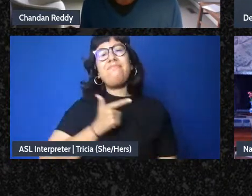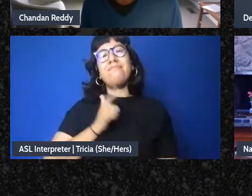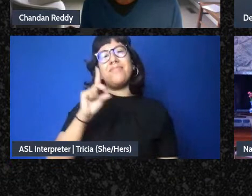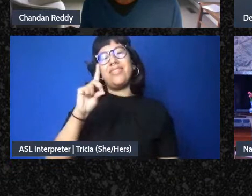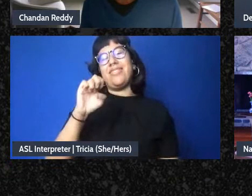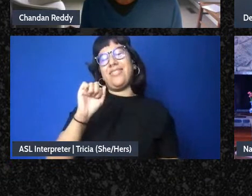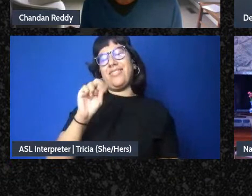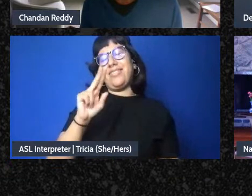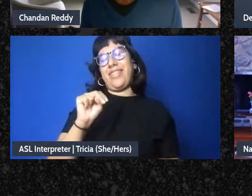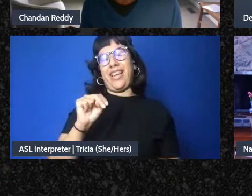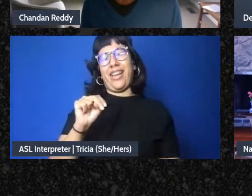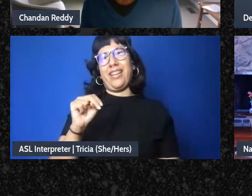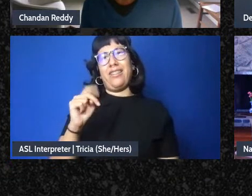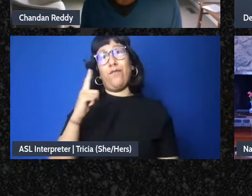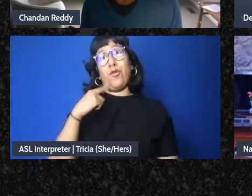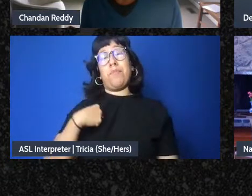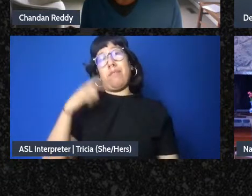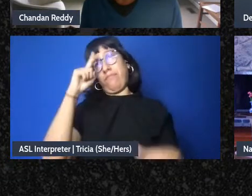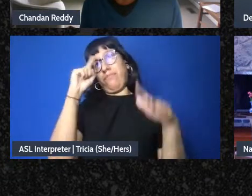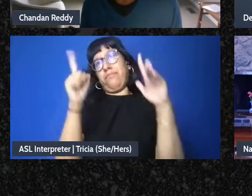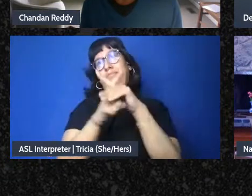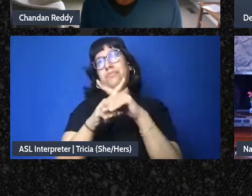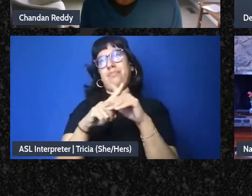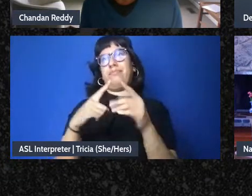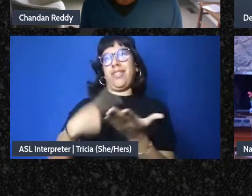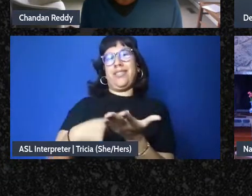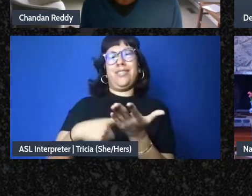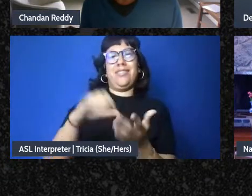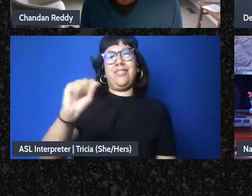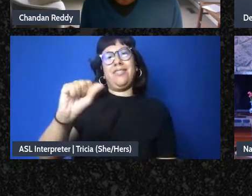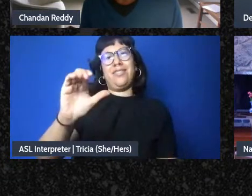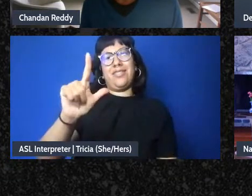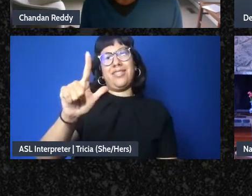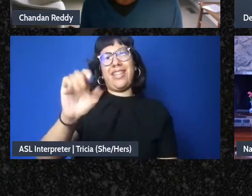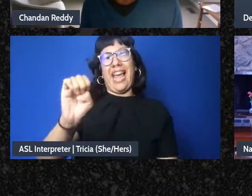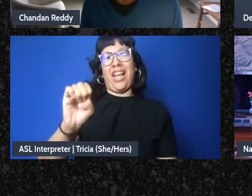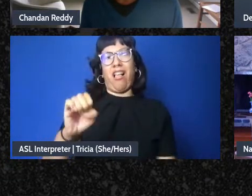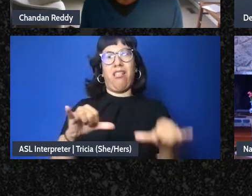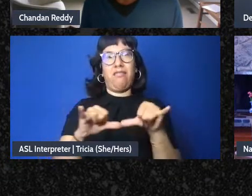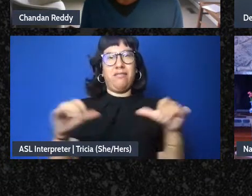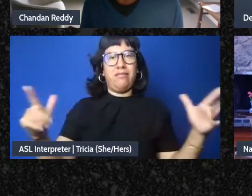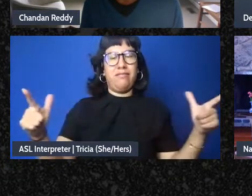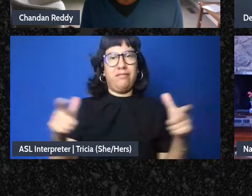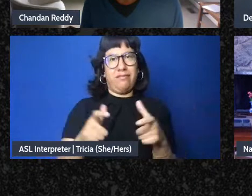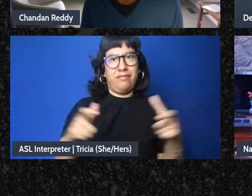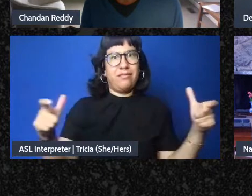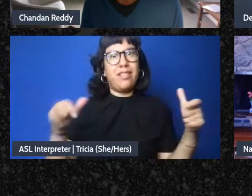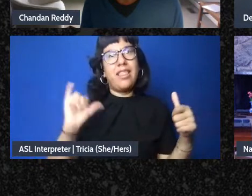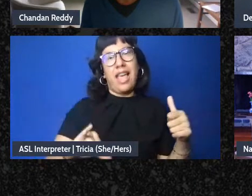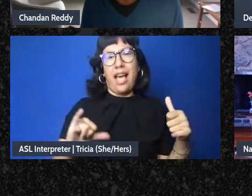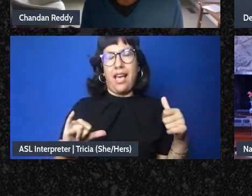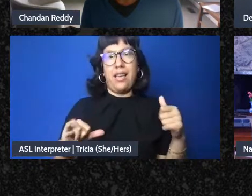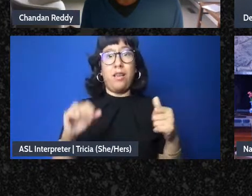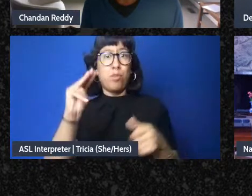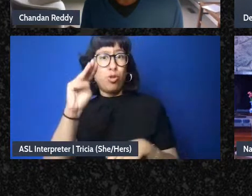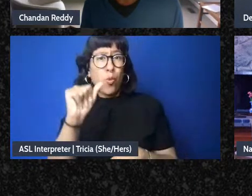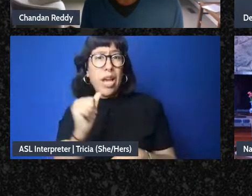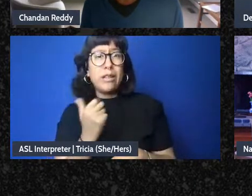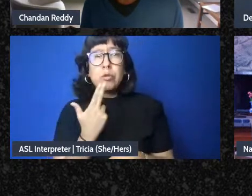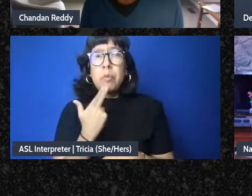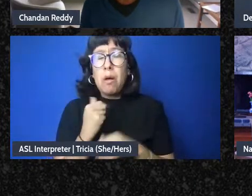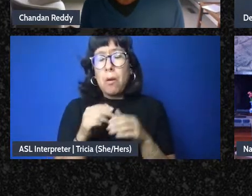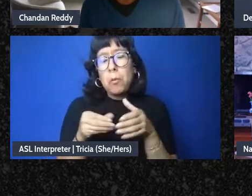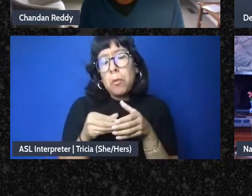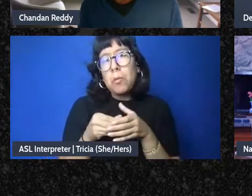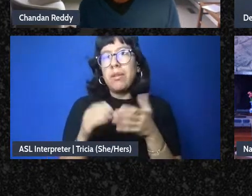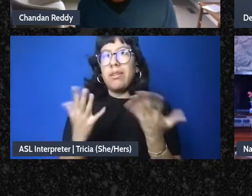for me is thinking about this question of scale I feel like this is where there's a lot of fear for people like is it mutually too small is the thing I hear about